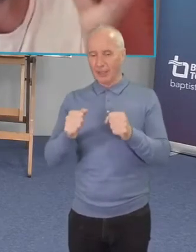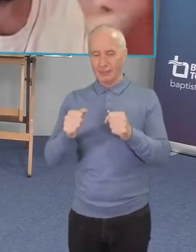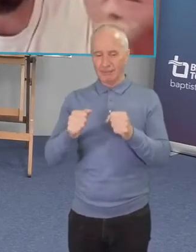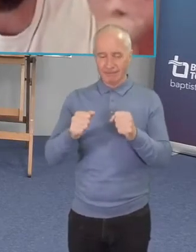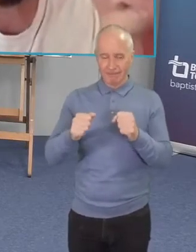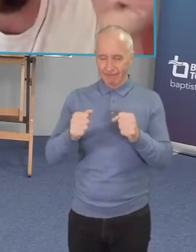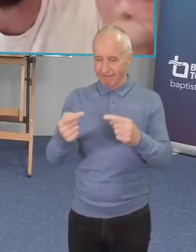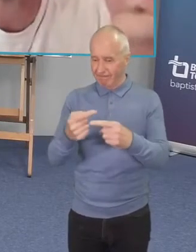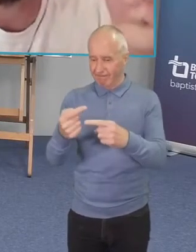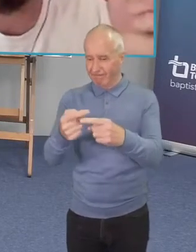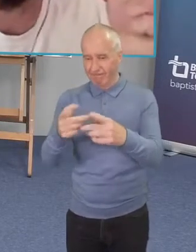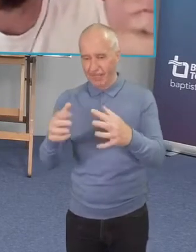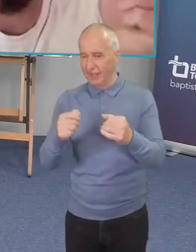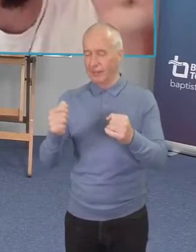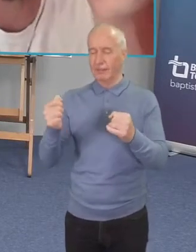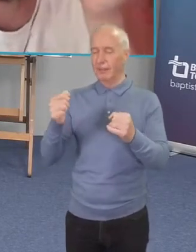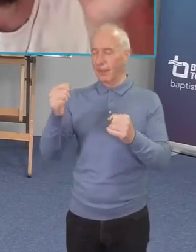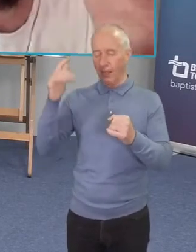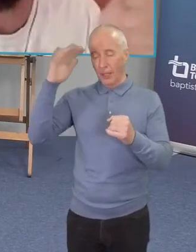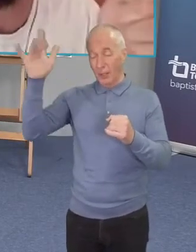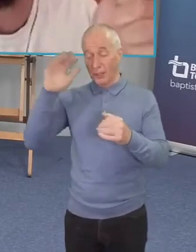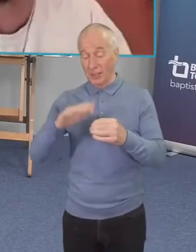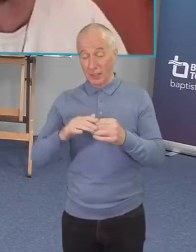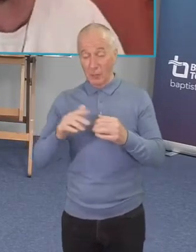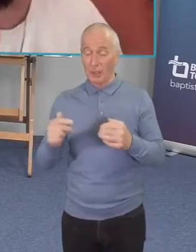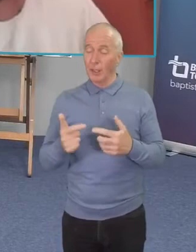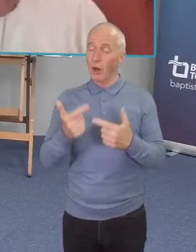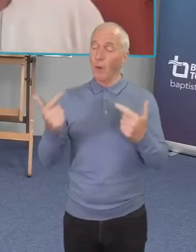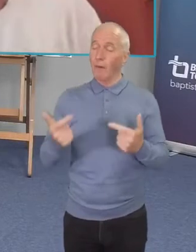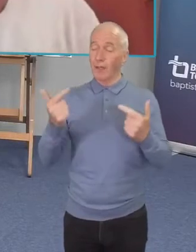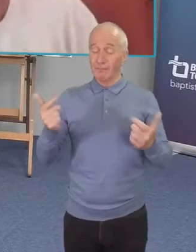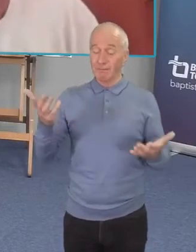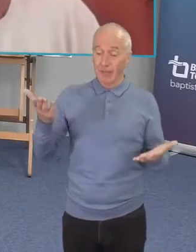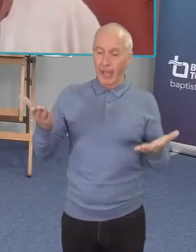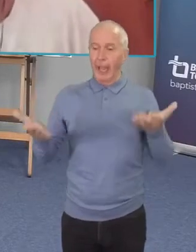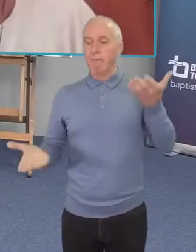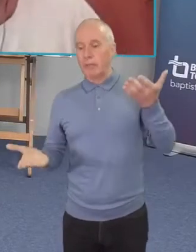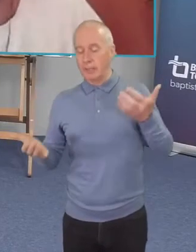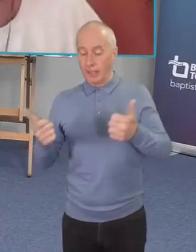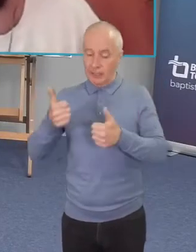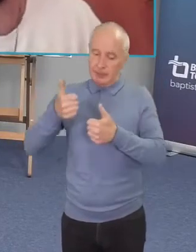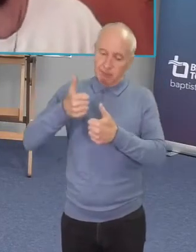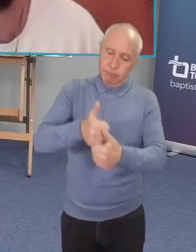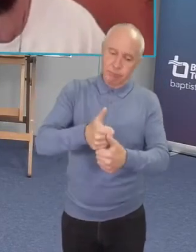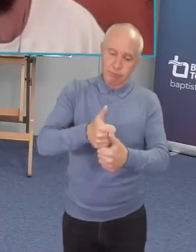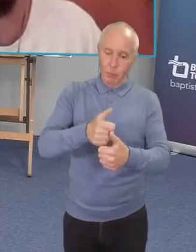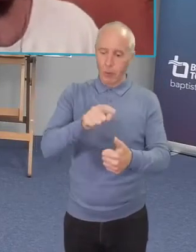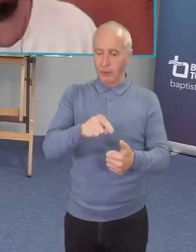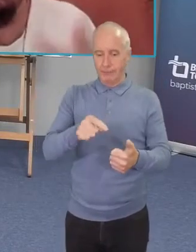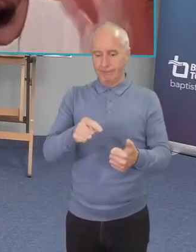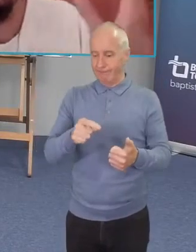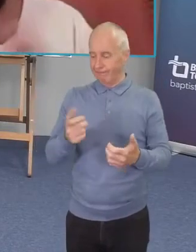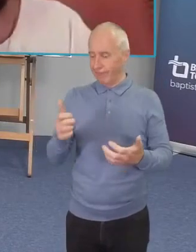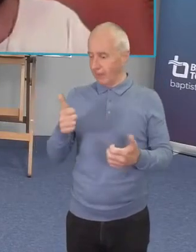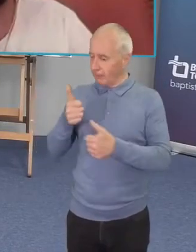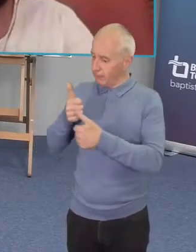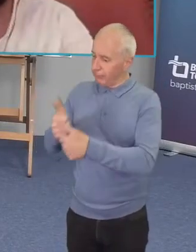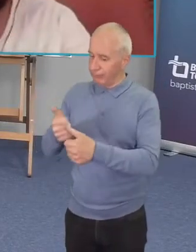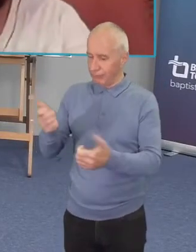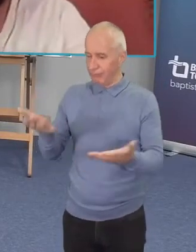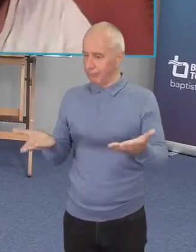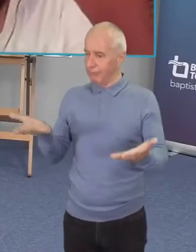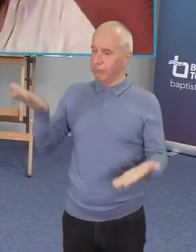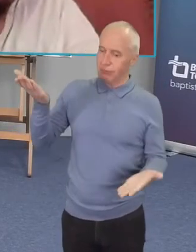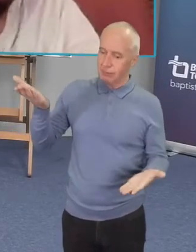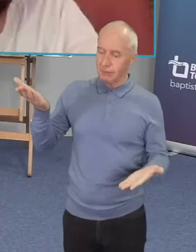we've emphasized over emphasized one truth at the expense of another and i think that's why we